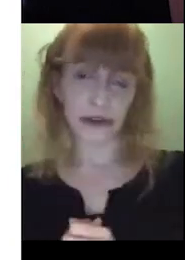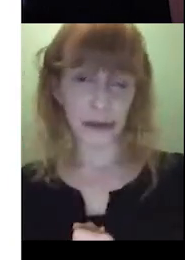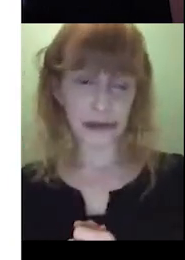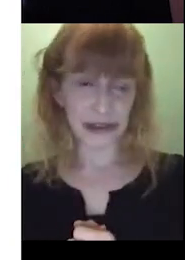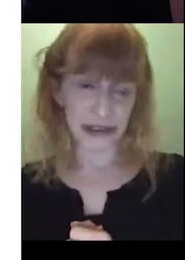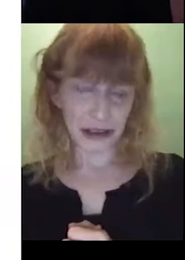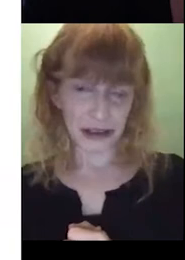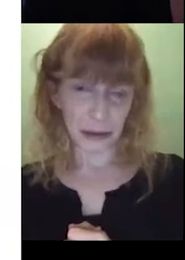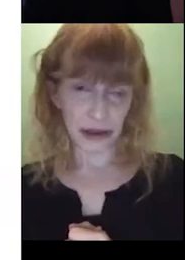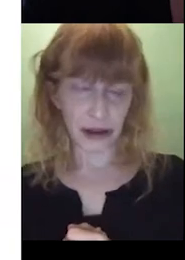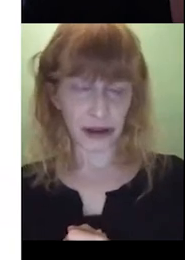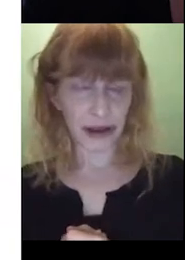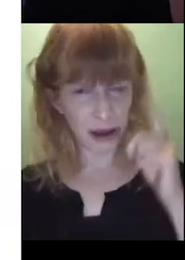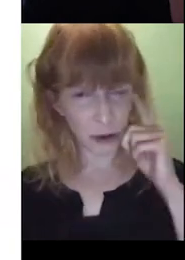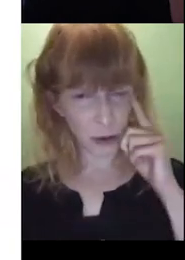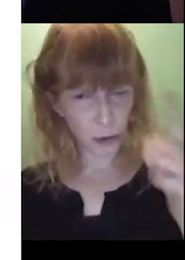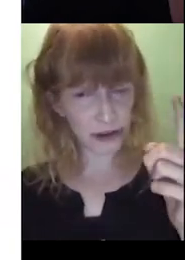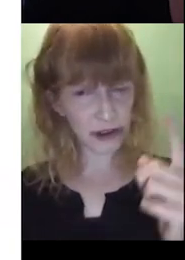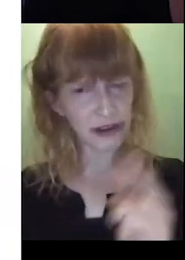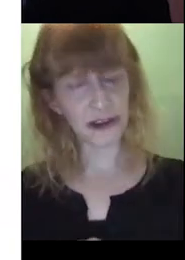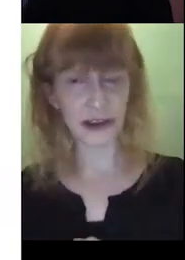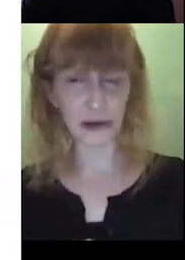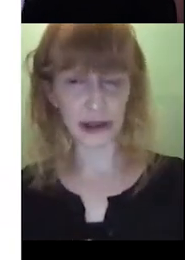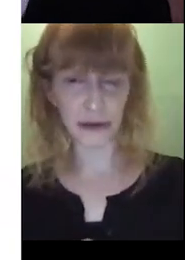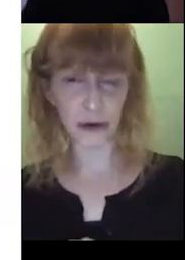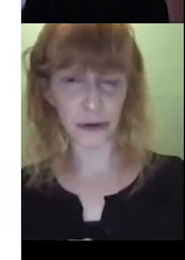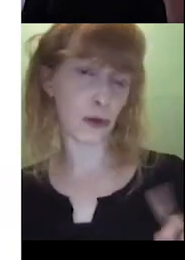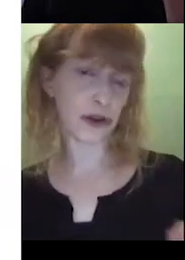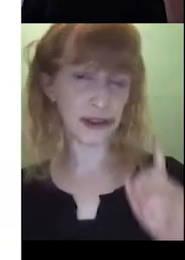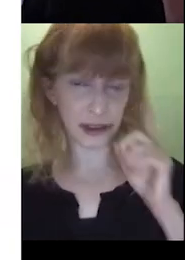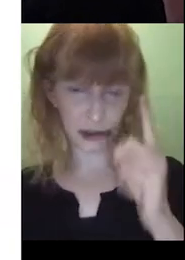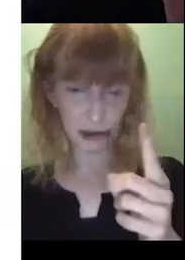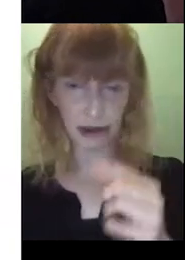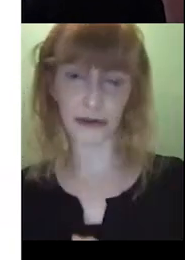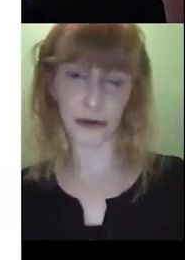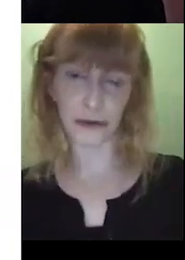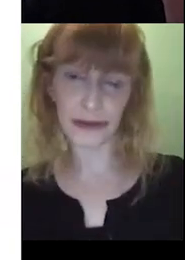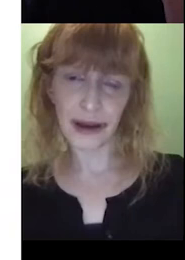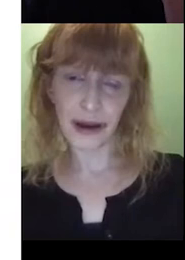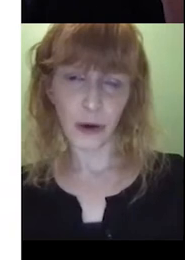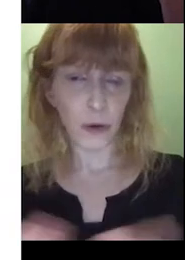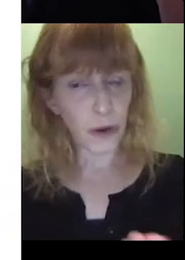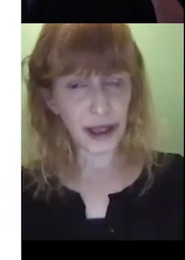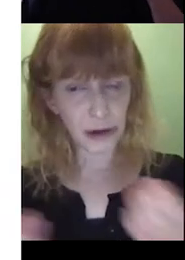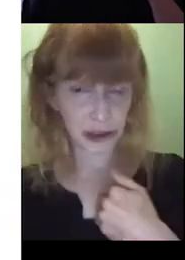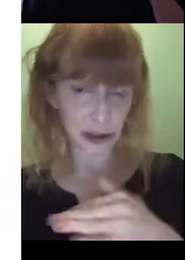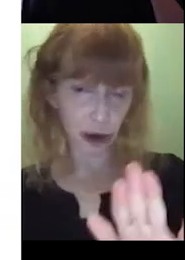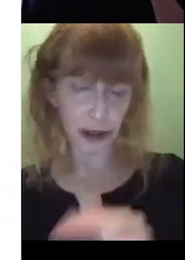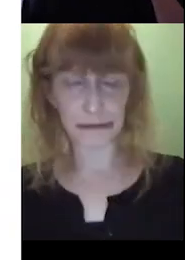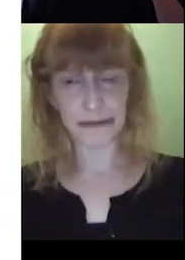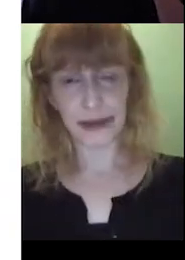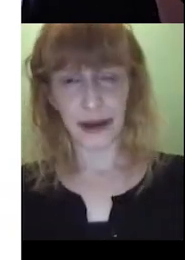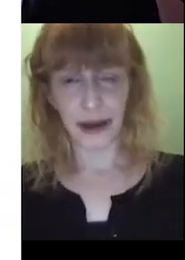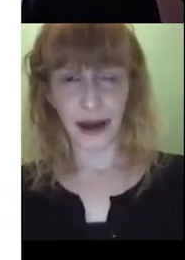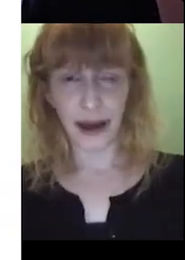up a few steps to saying something like, what do you think she's looking for? Or what do you think she's looking for? Or where is she